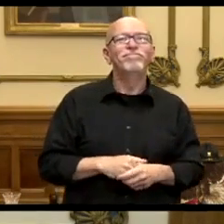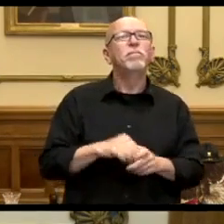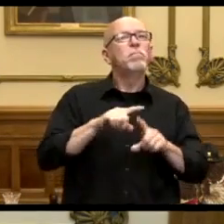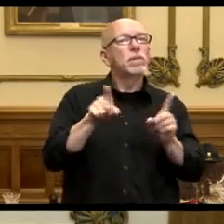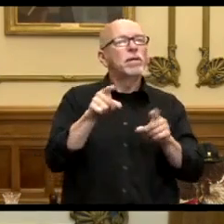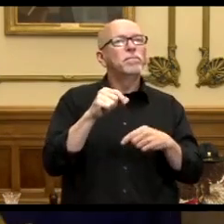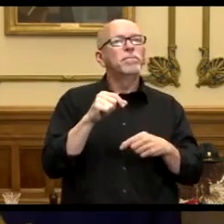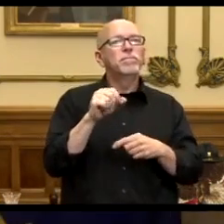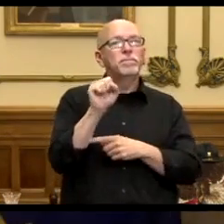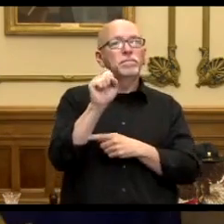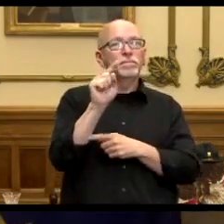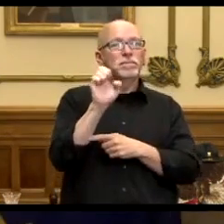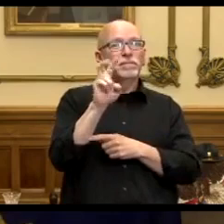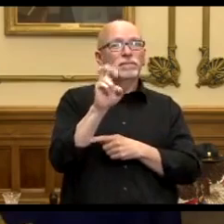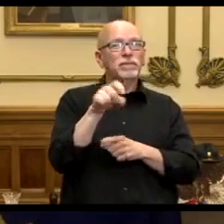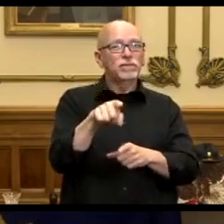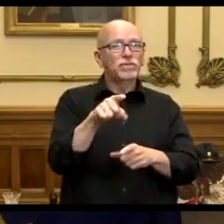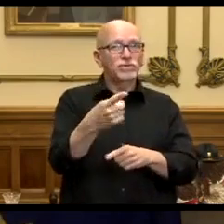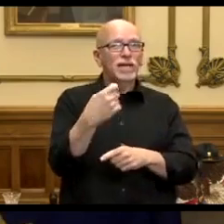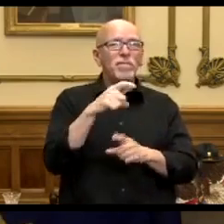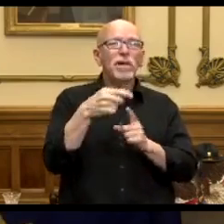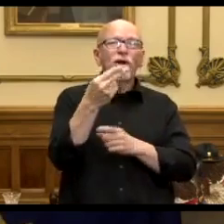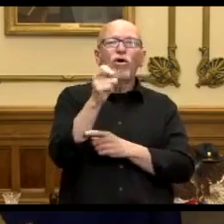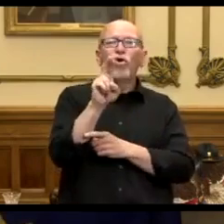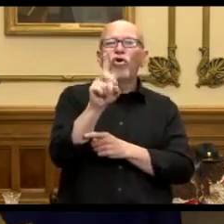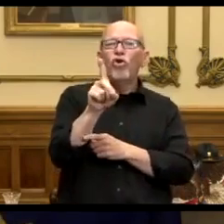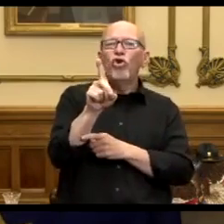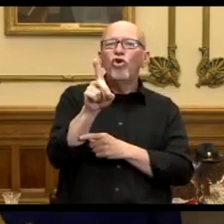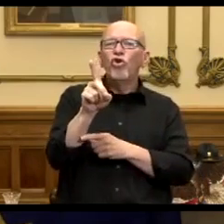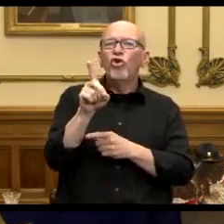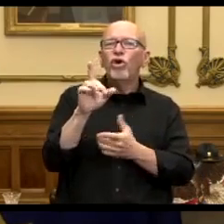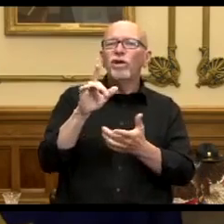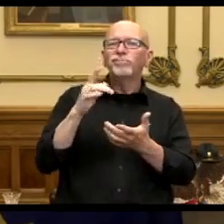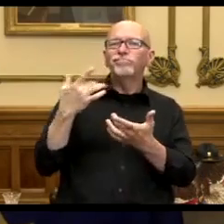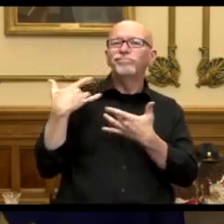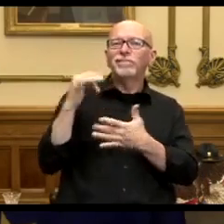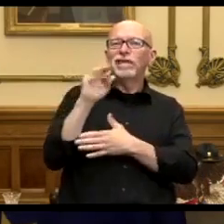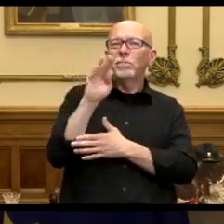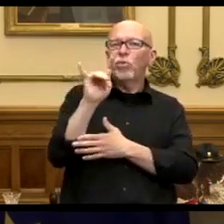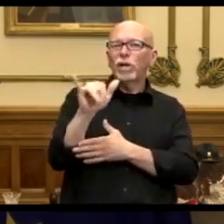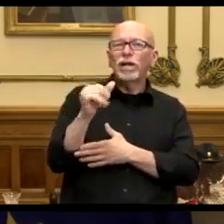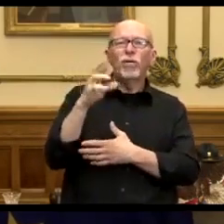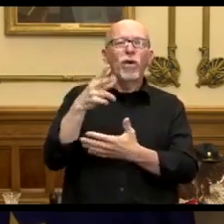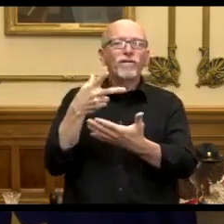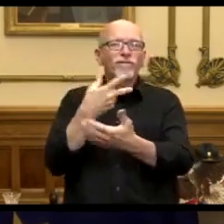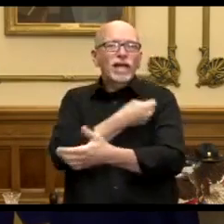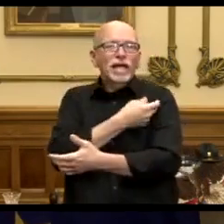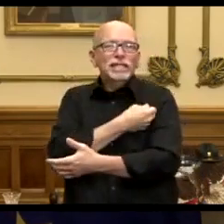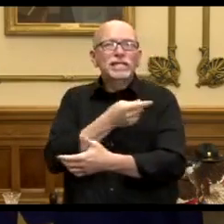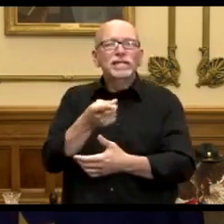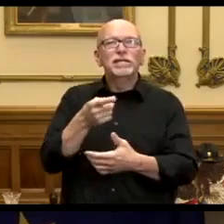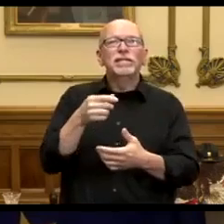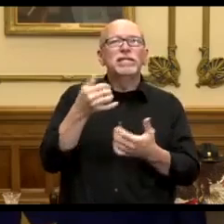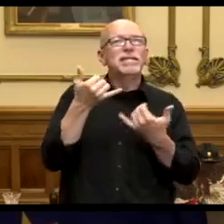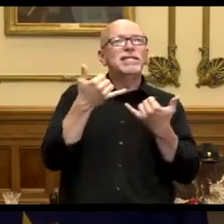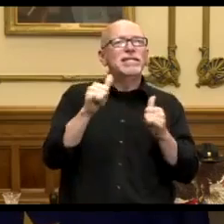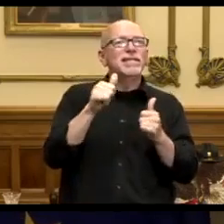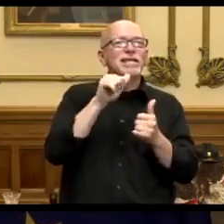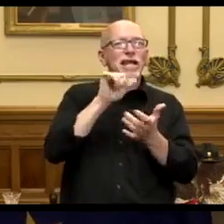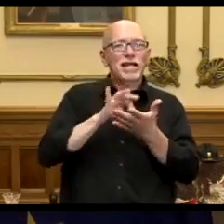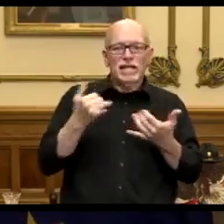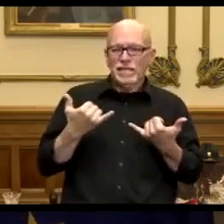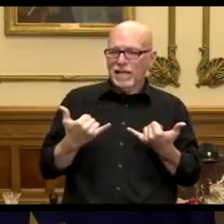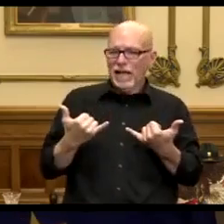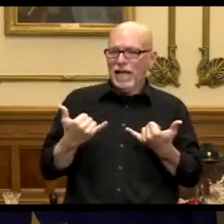But, you know, Steve, when you talk about herd immunity or banking on a vaccine, that doesn't account for between